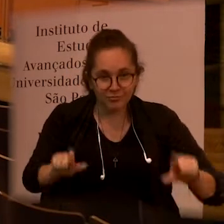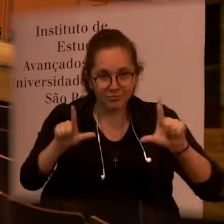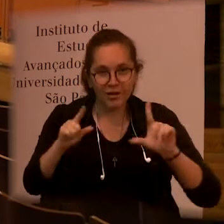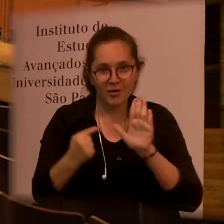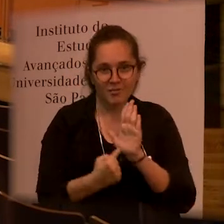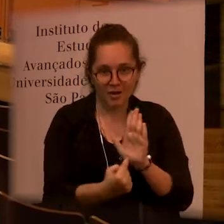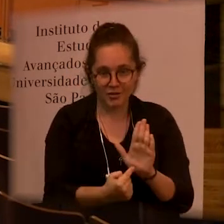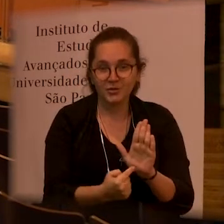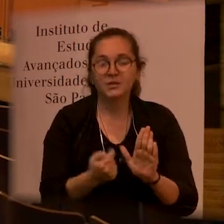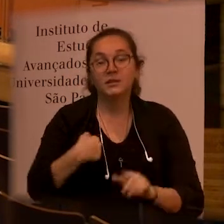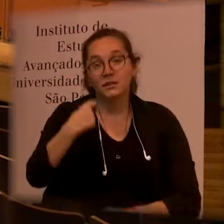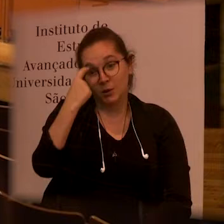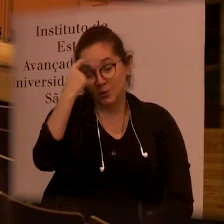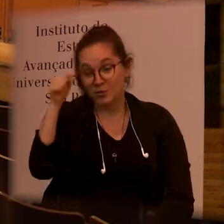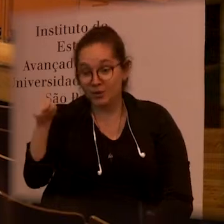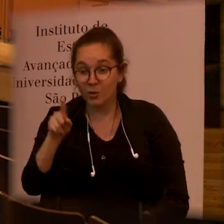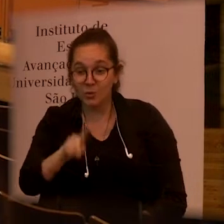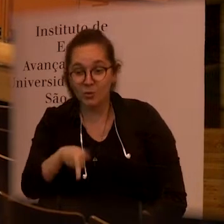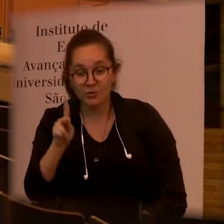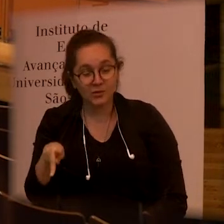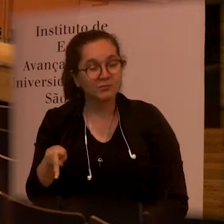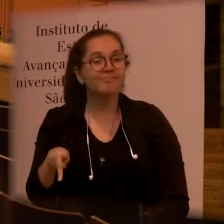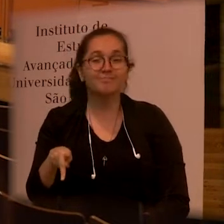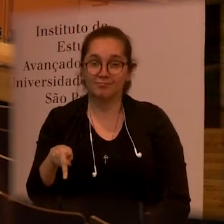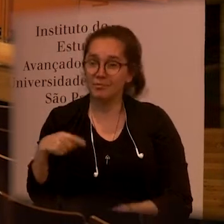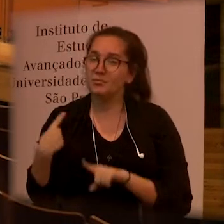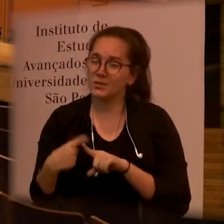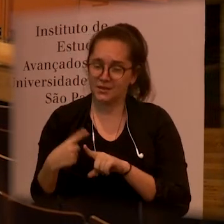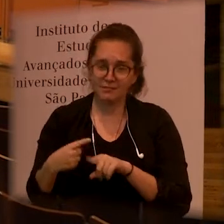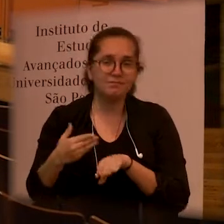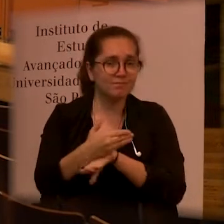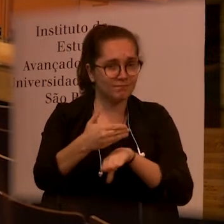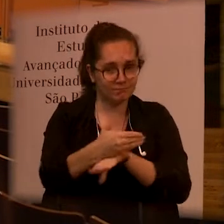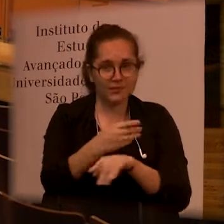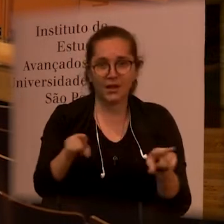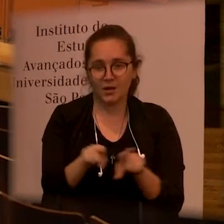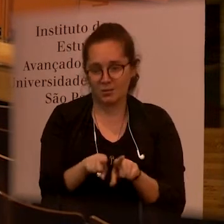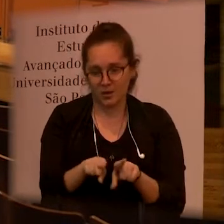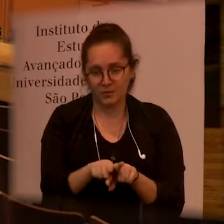which I think that teachers have to be included in